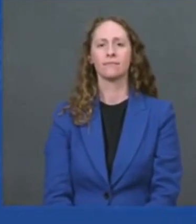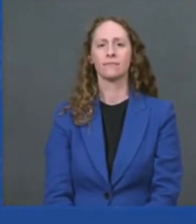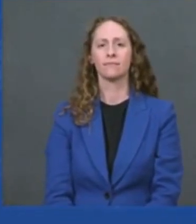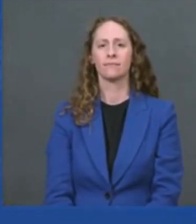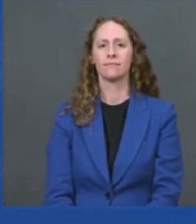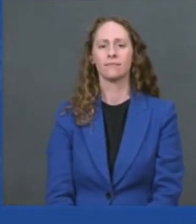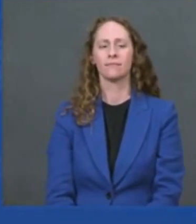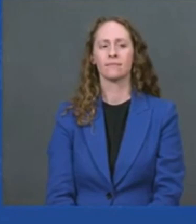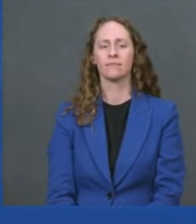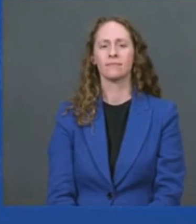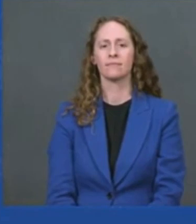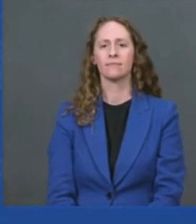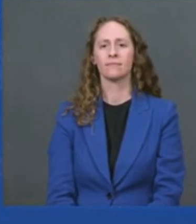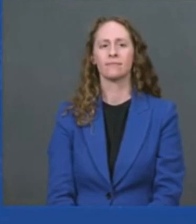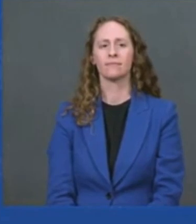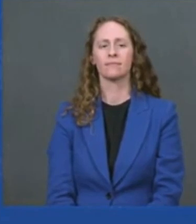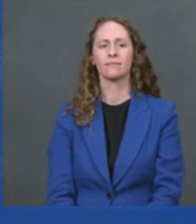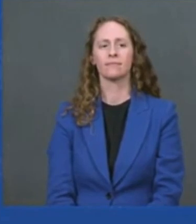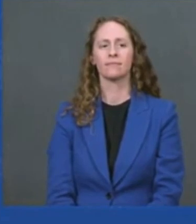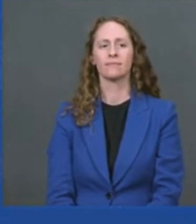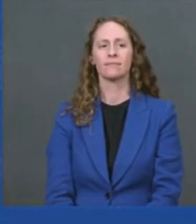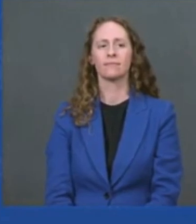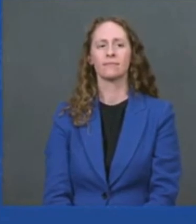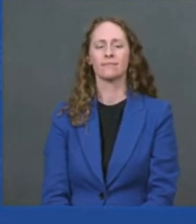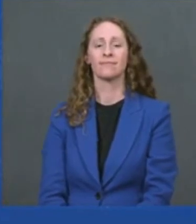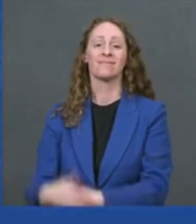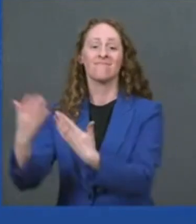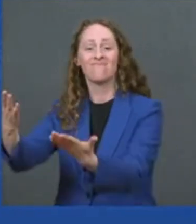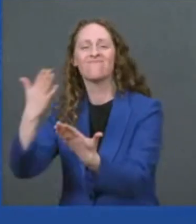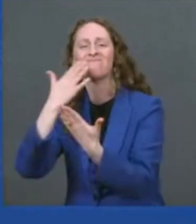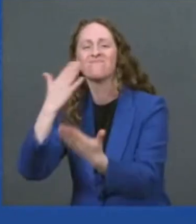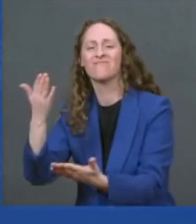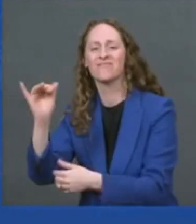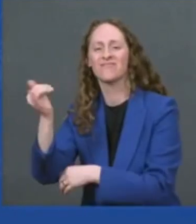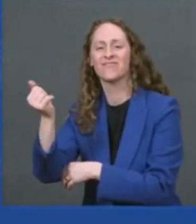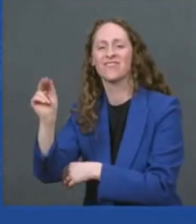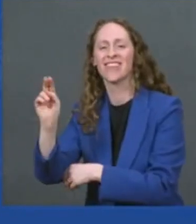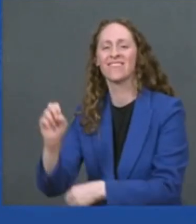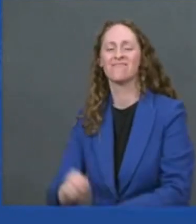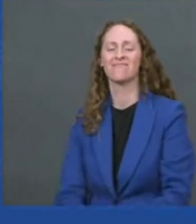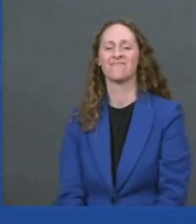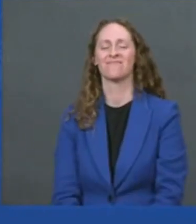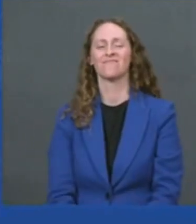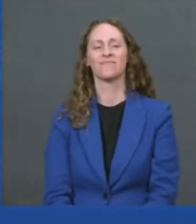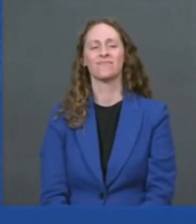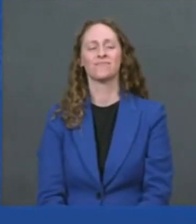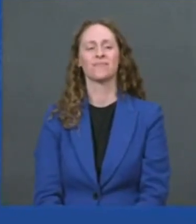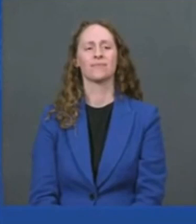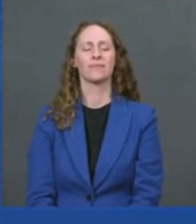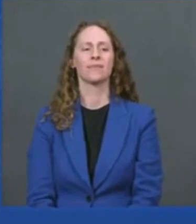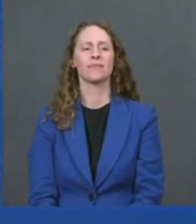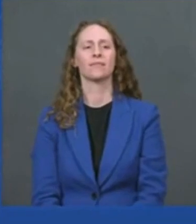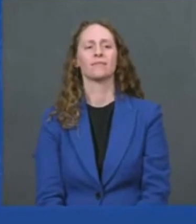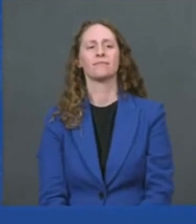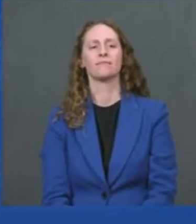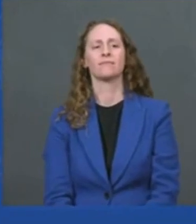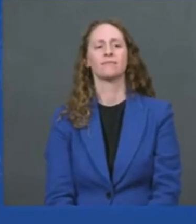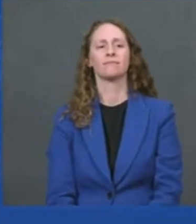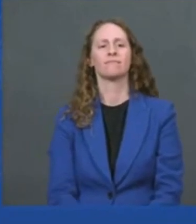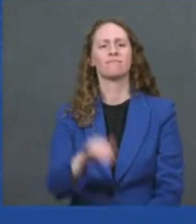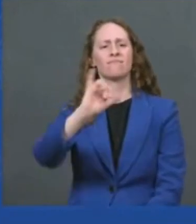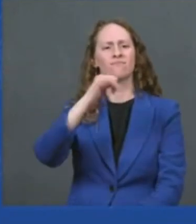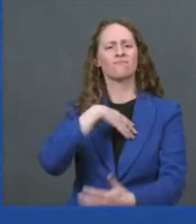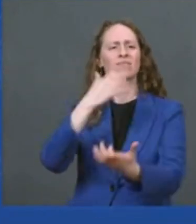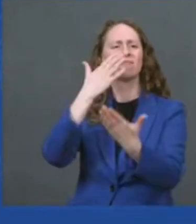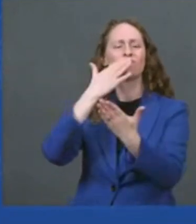jane thank you thank you very very much i want to thank secretary granholm and bootages and gina mccarthy